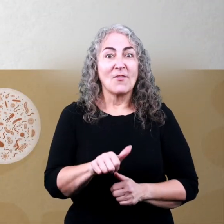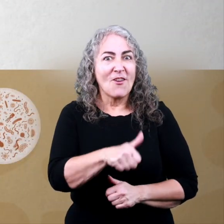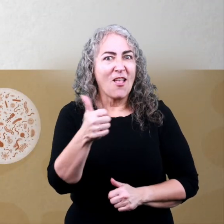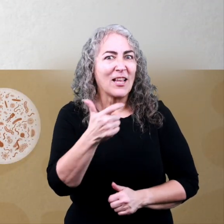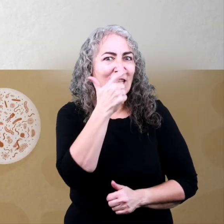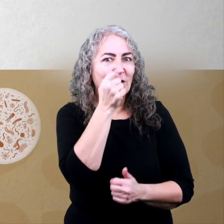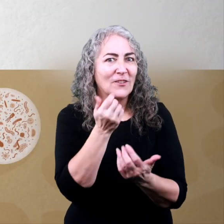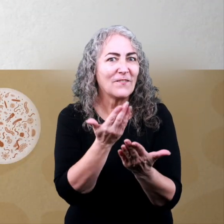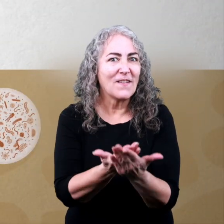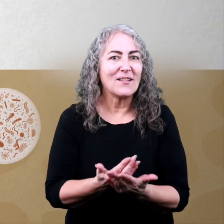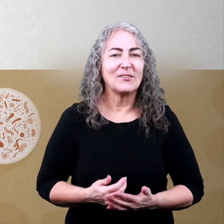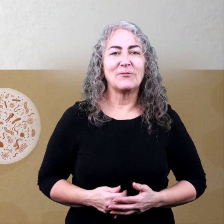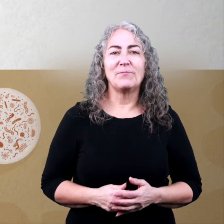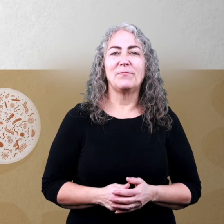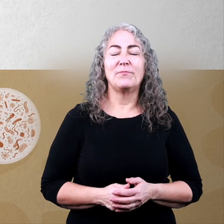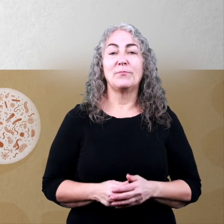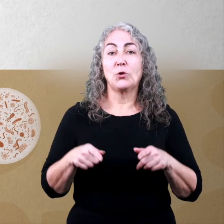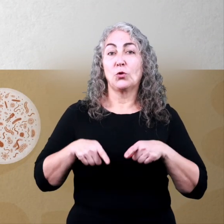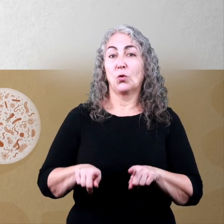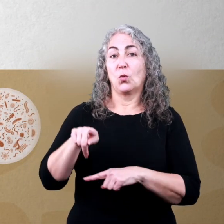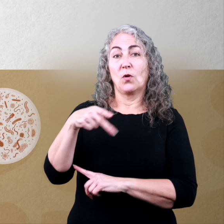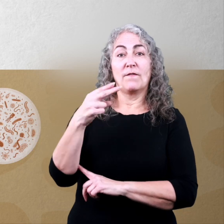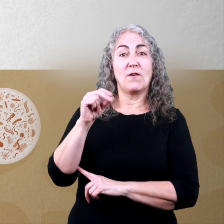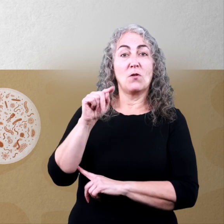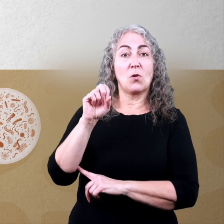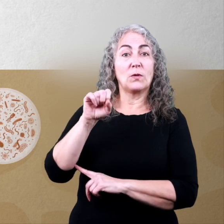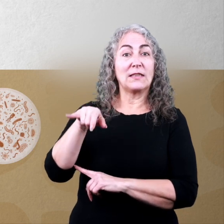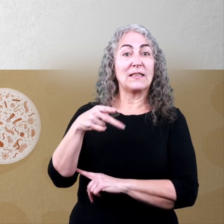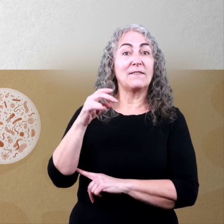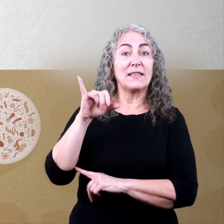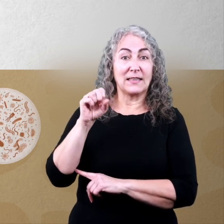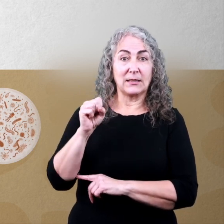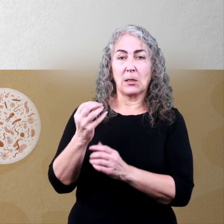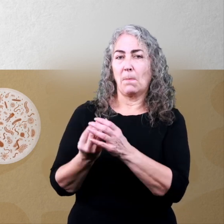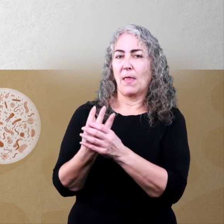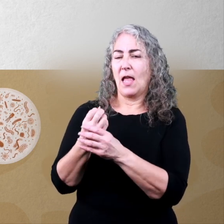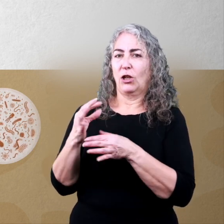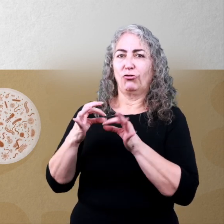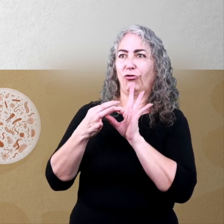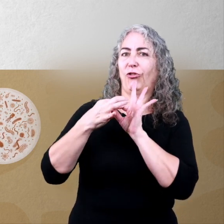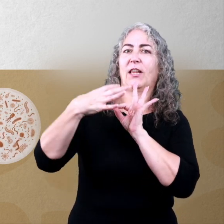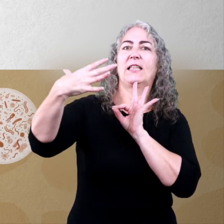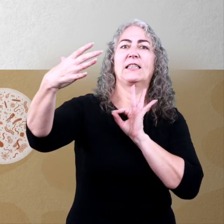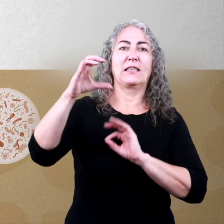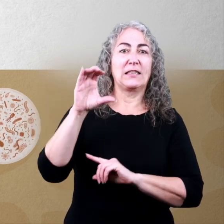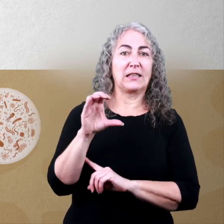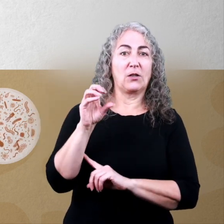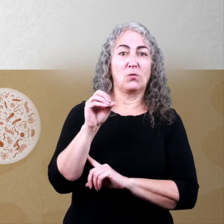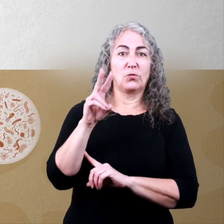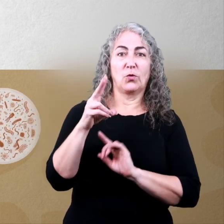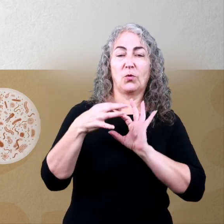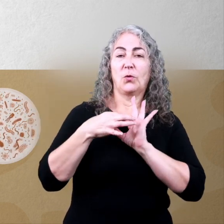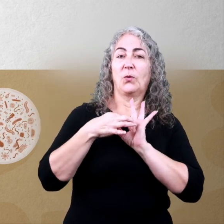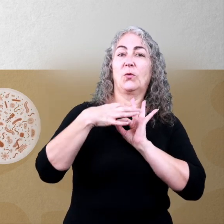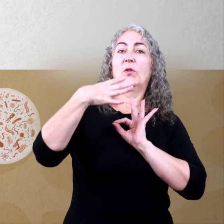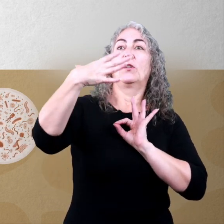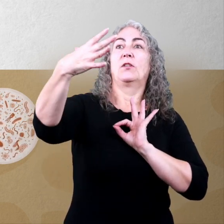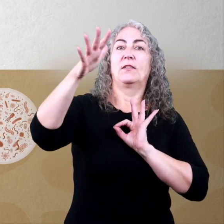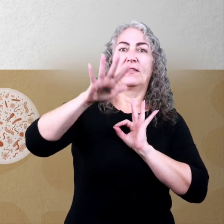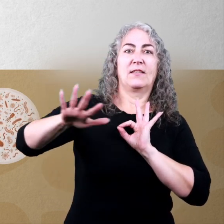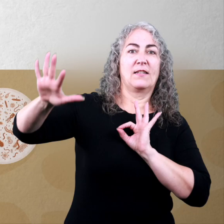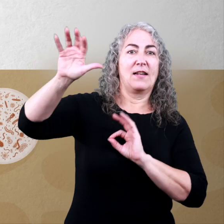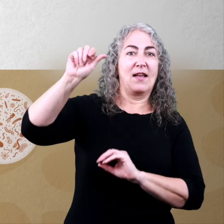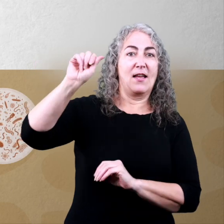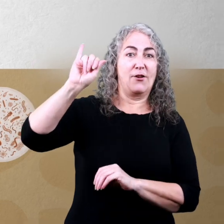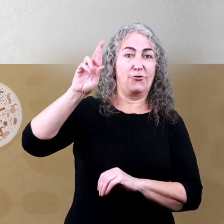another interesting fact. During photosynthesis, plants release oxygen, or O2,